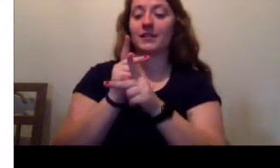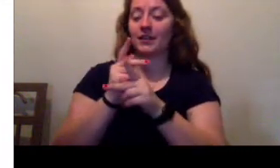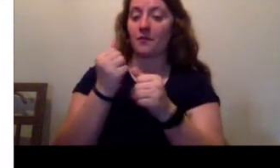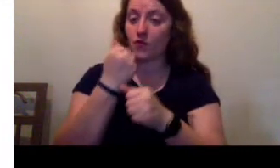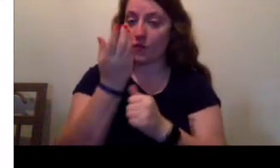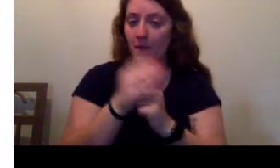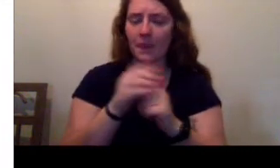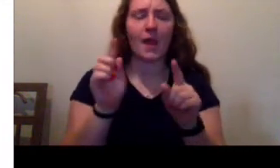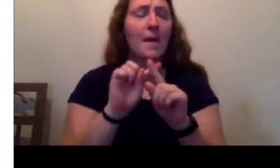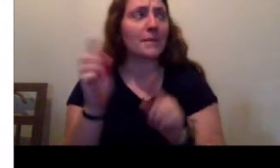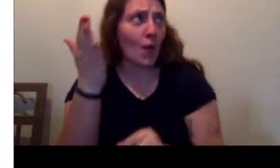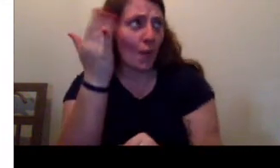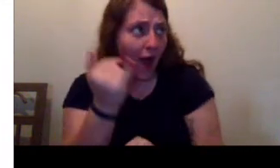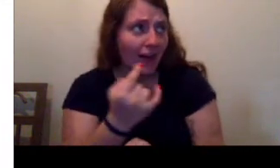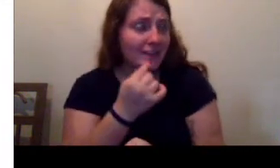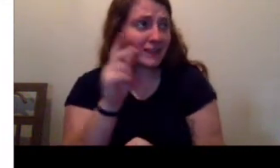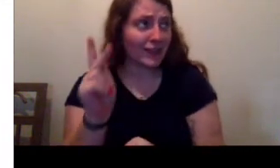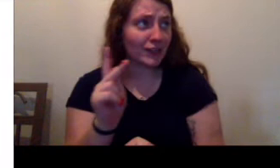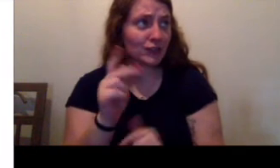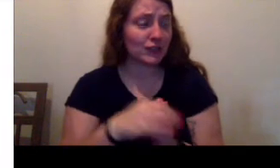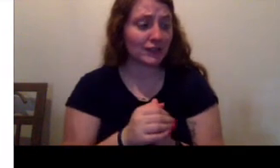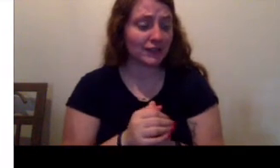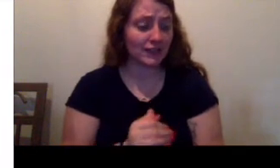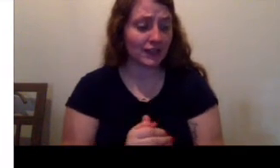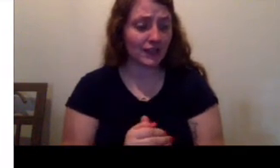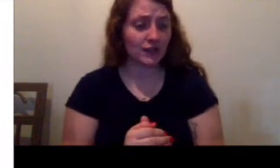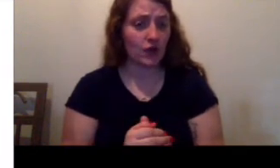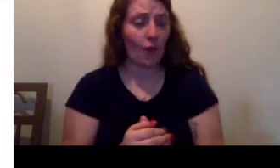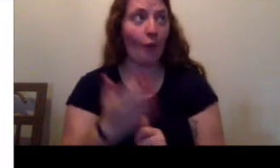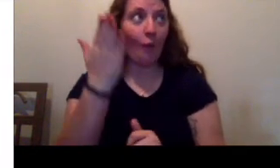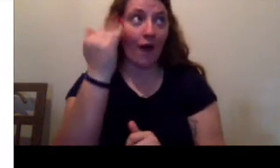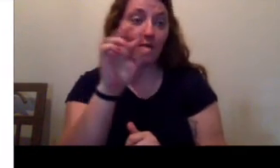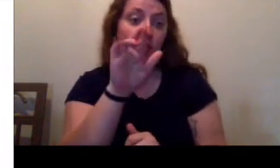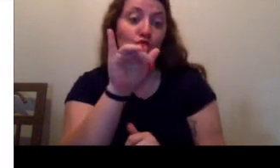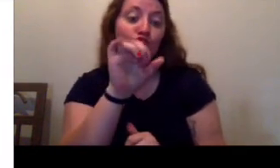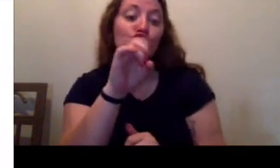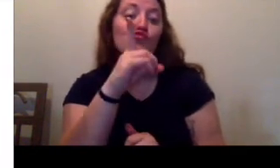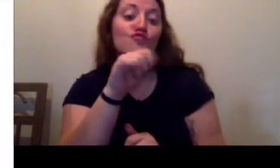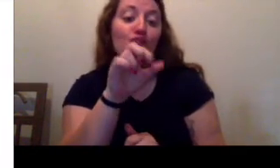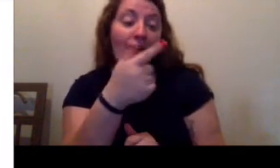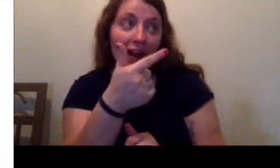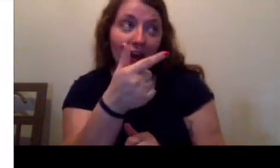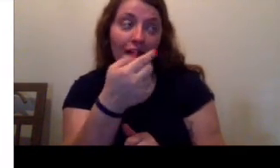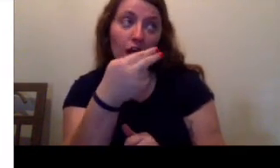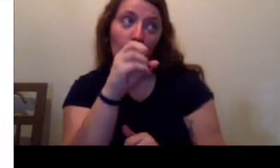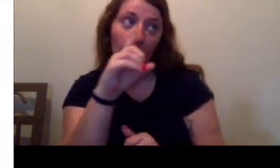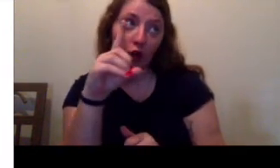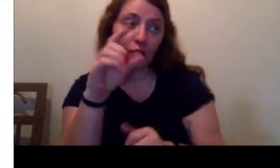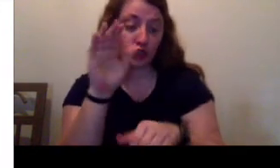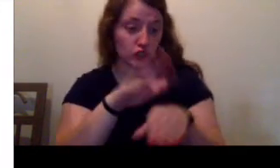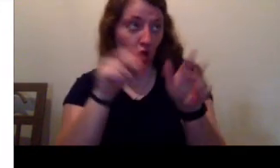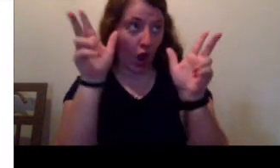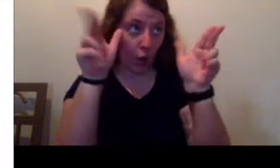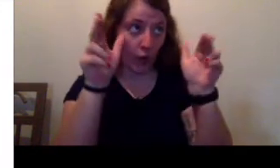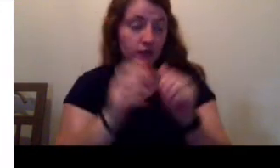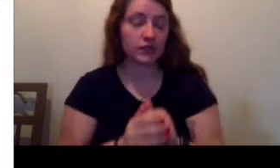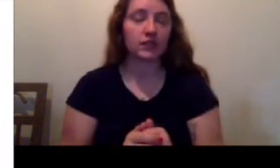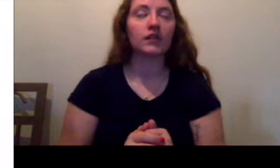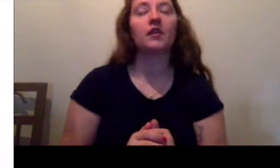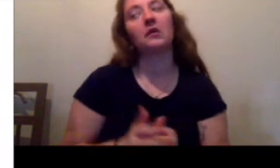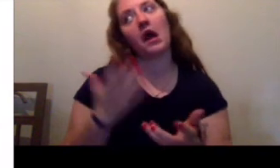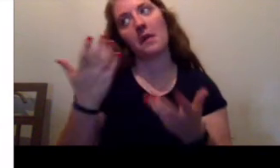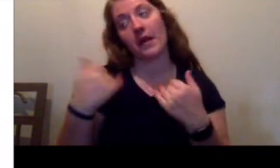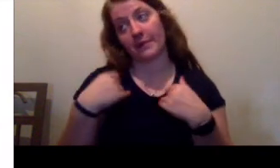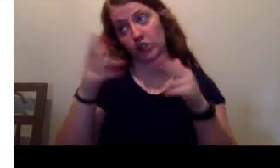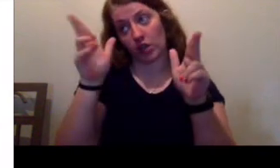why, Kirstie would ask. Was it a riding hood? Was she riding a horse? Maybe she had a